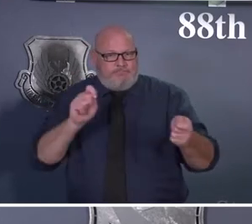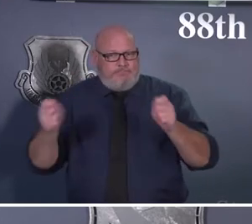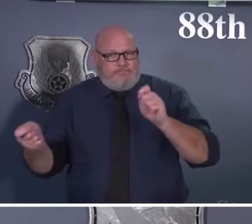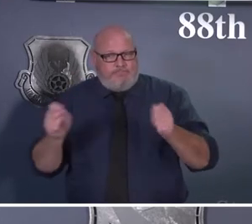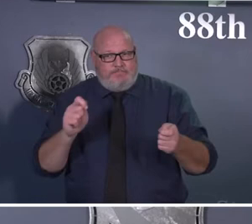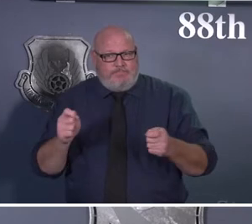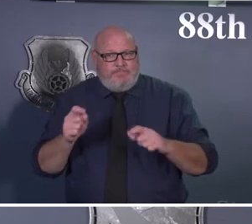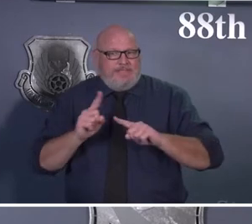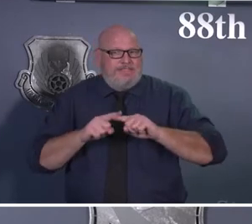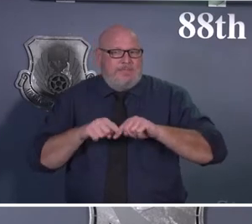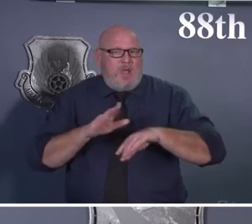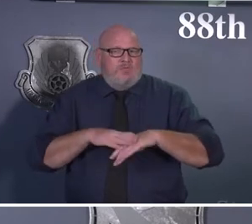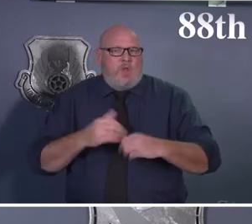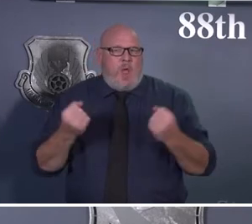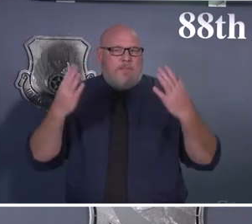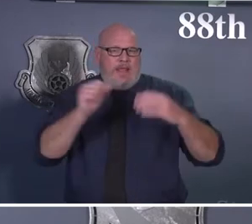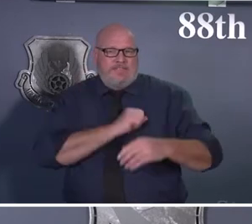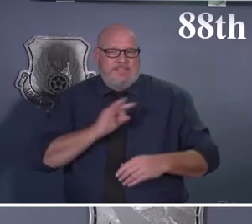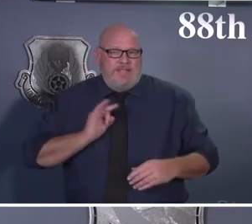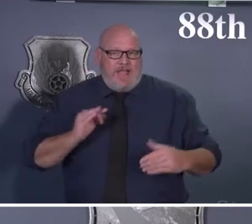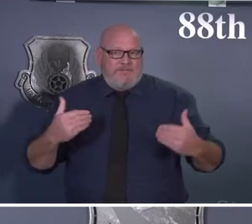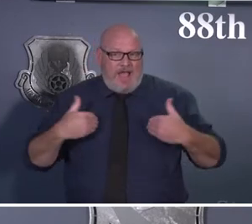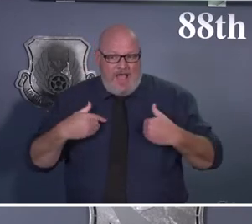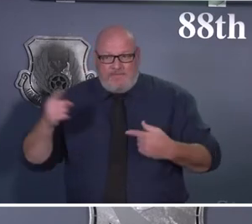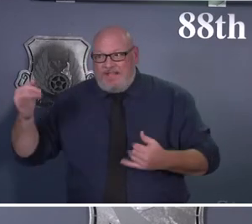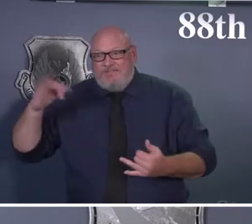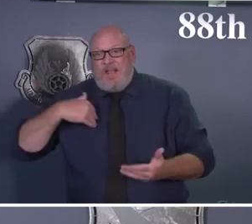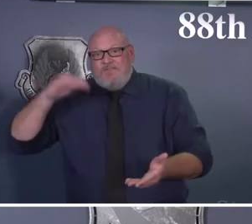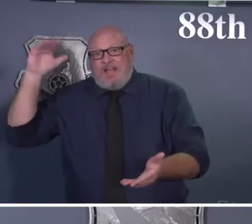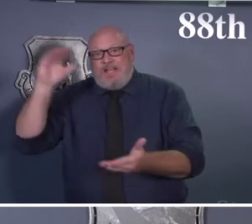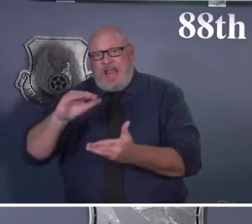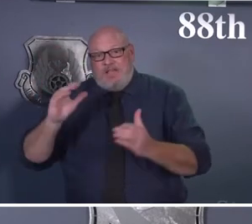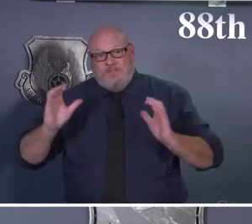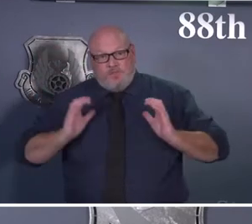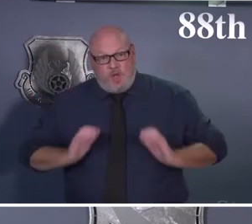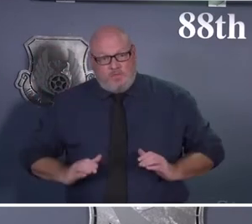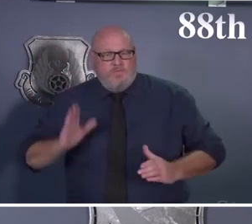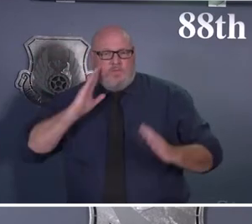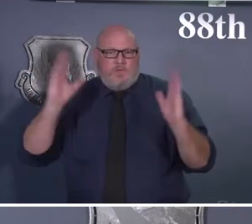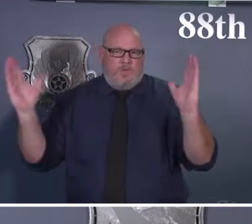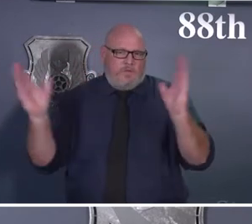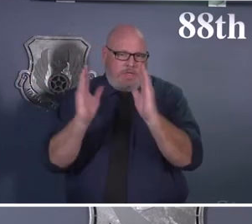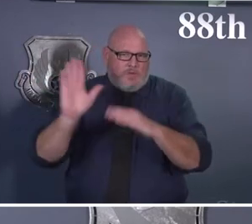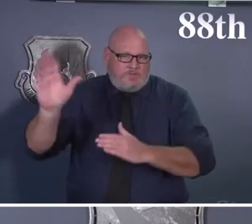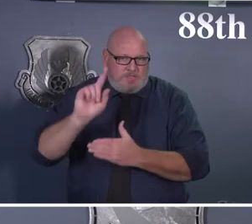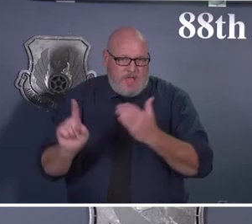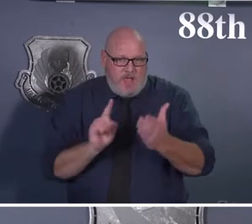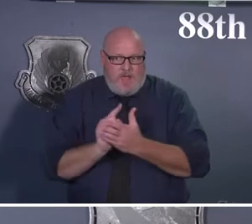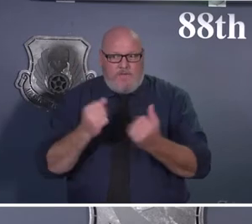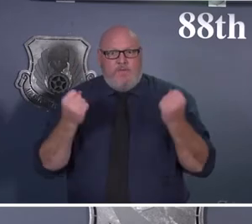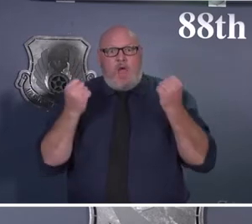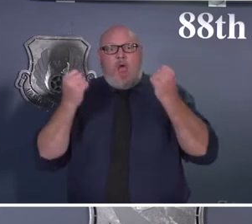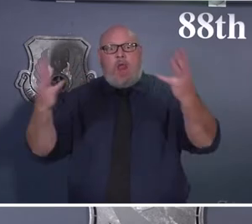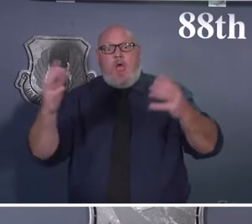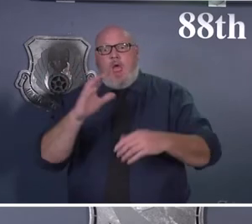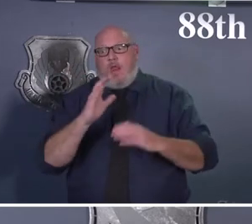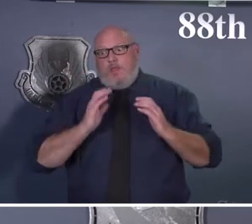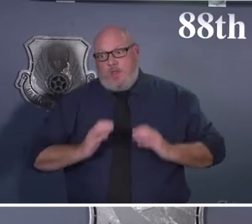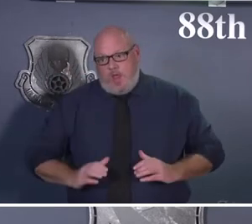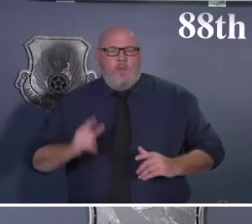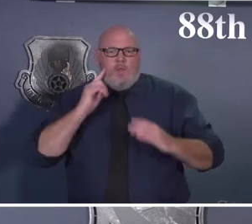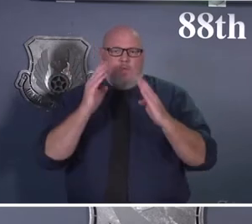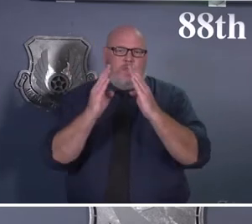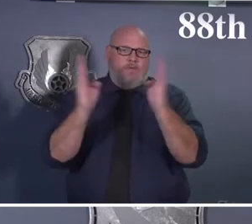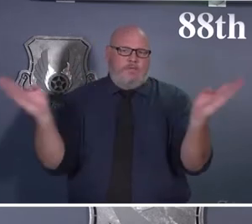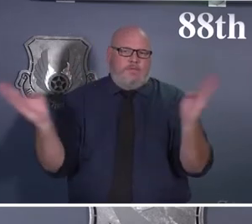our customer foot traffic. Our restaurants will have limited seating available to accommodate our patrons. So I highly recommend that you tune into our